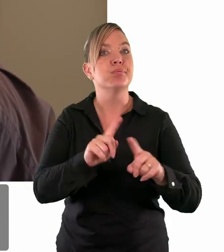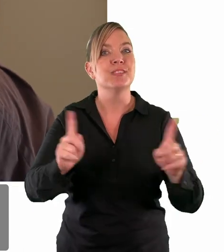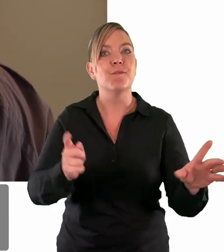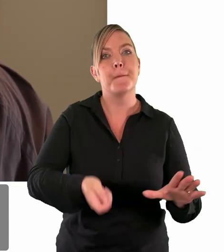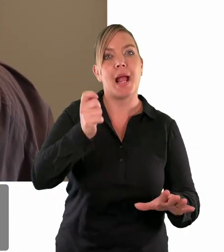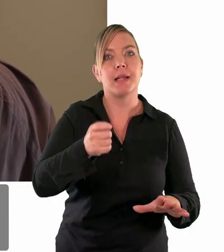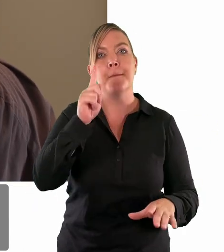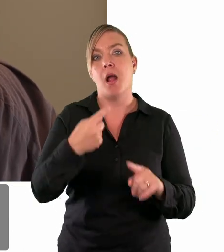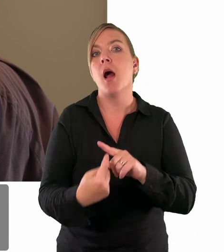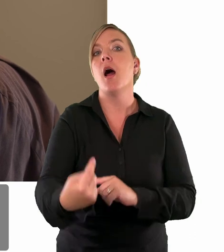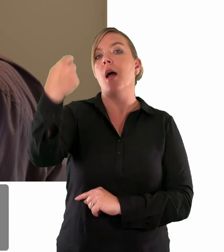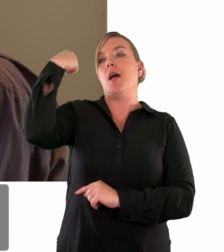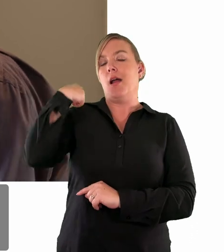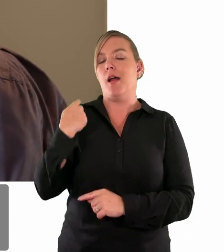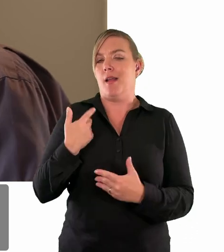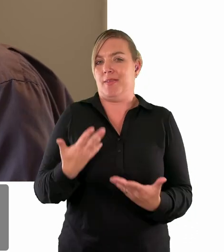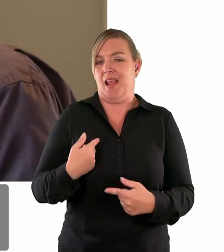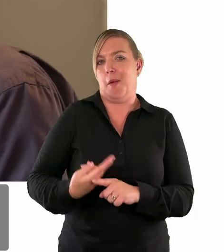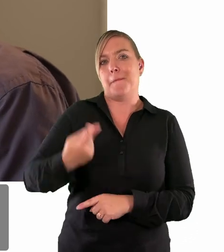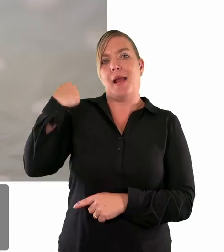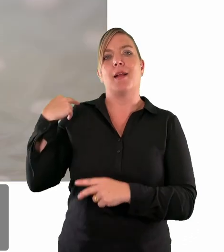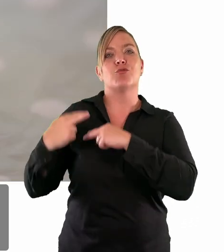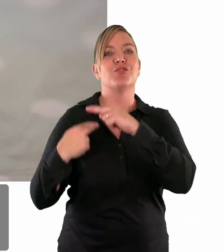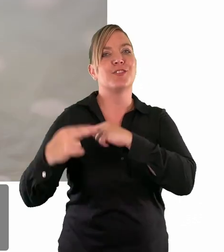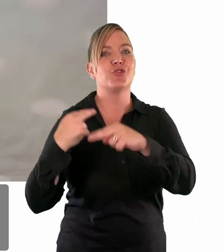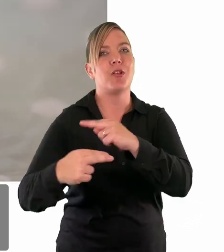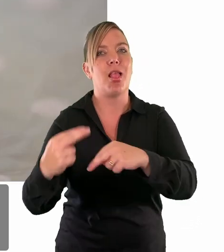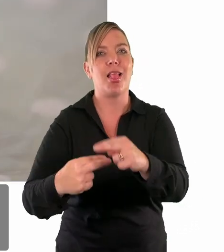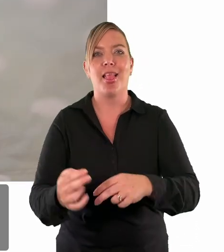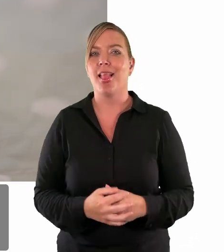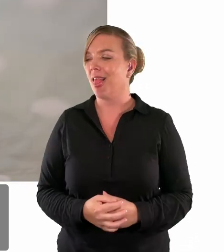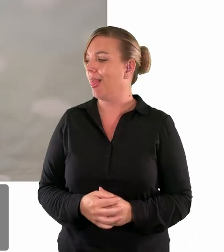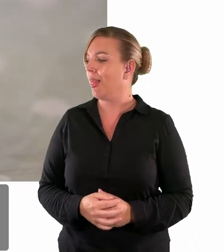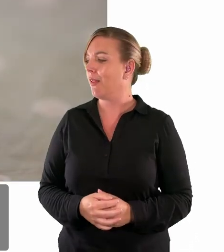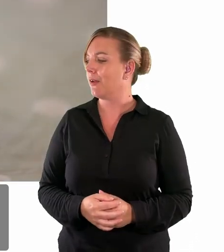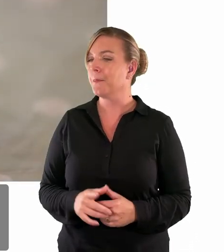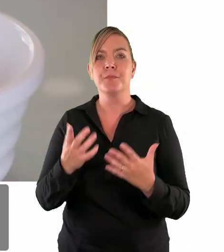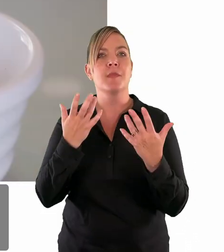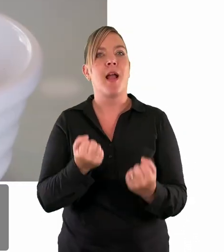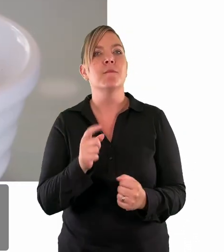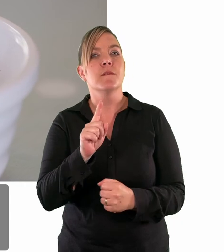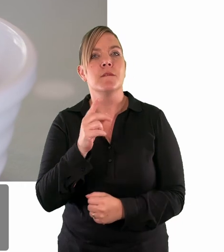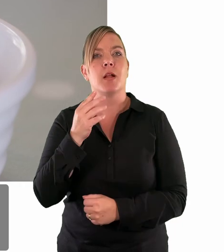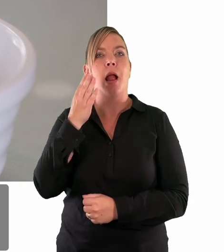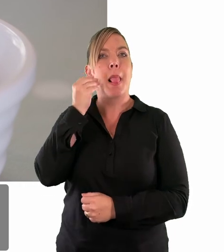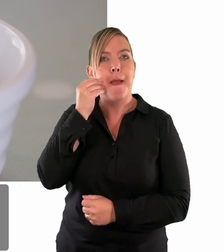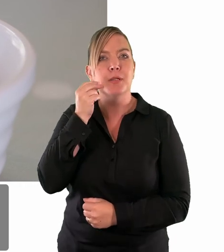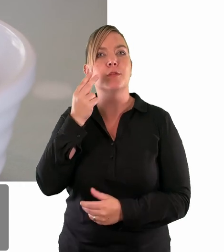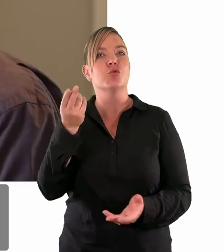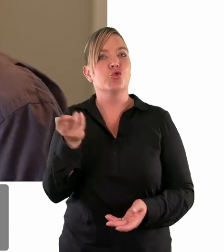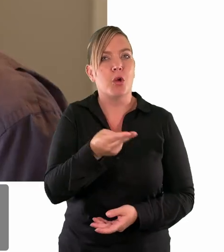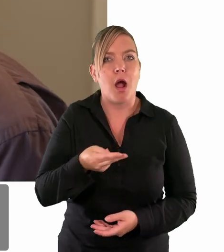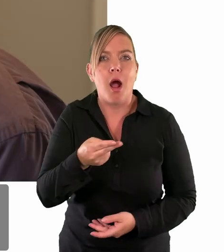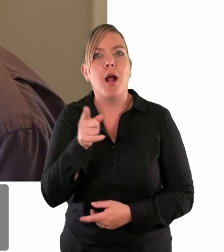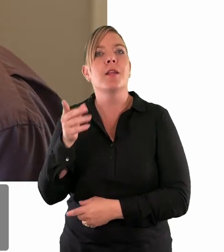we're going to when it comes to it we're just going to go very traditional we've got lemon and sugar. The lemon really just